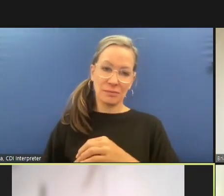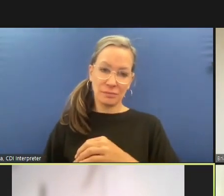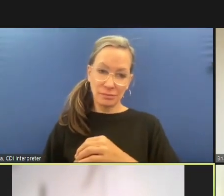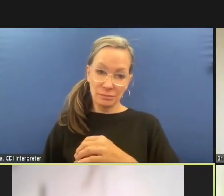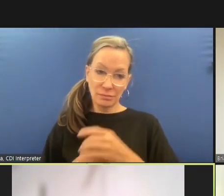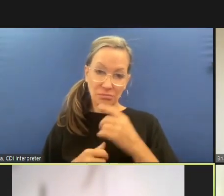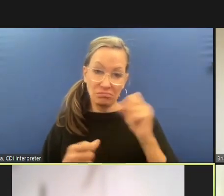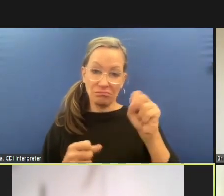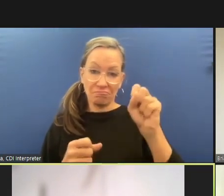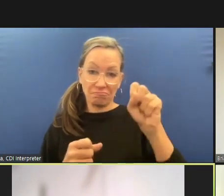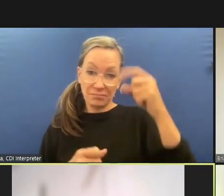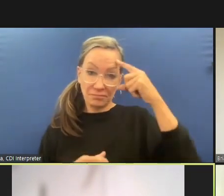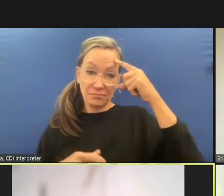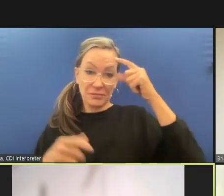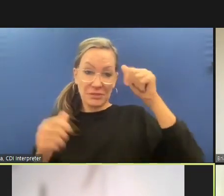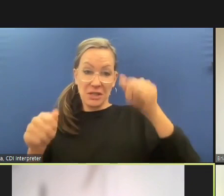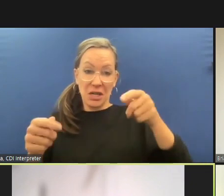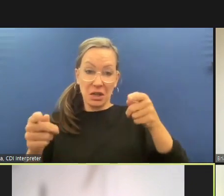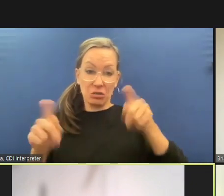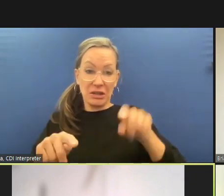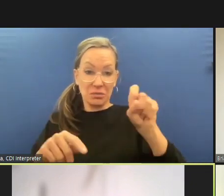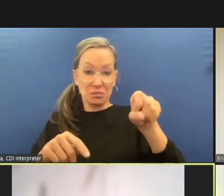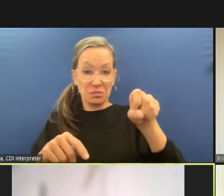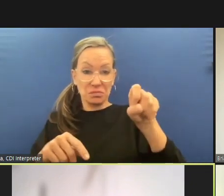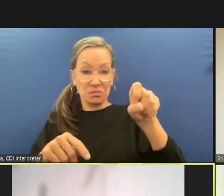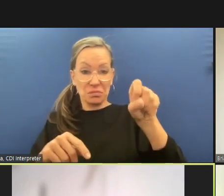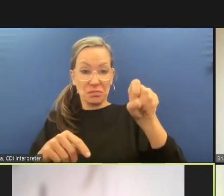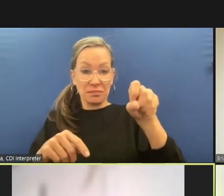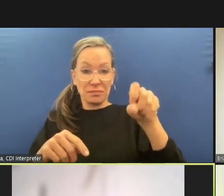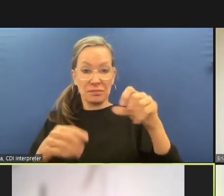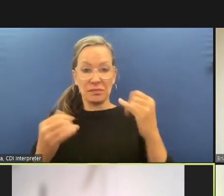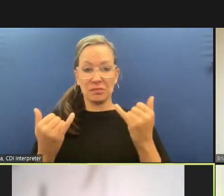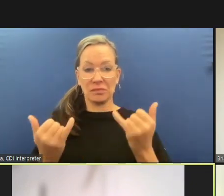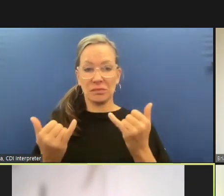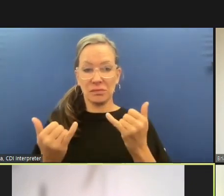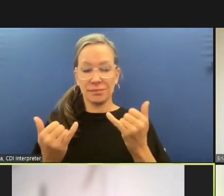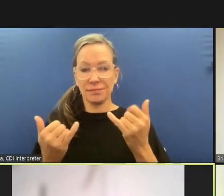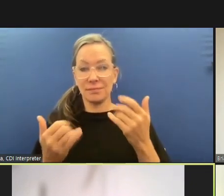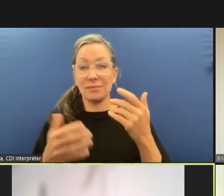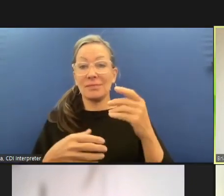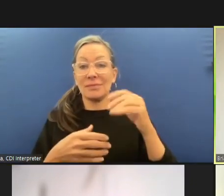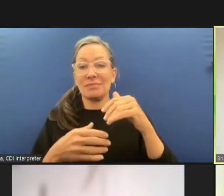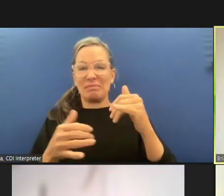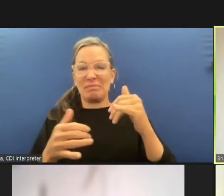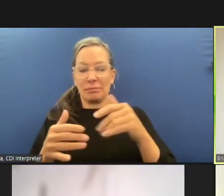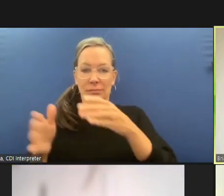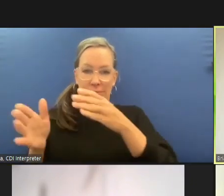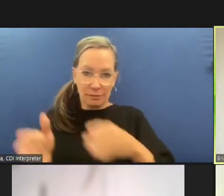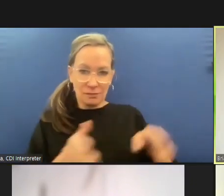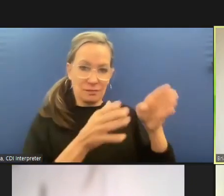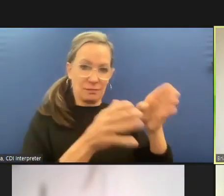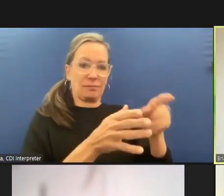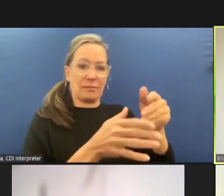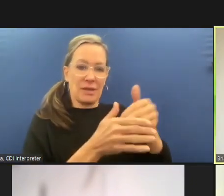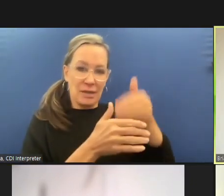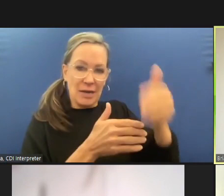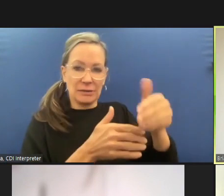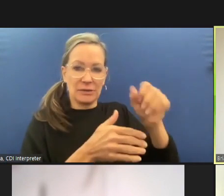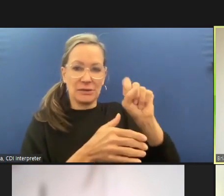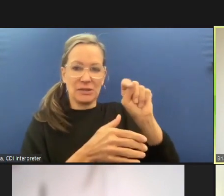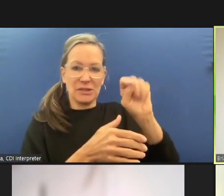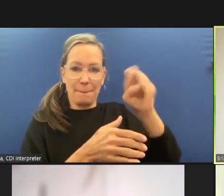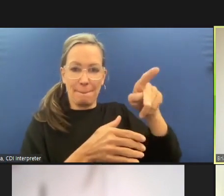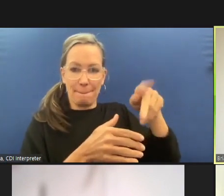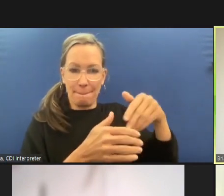the next steps that we have for for people and um then we can go ahead and close that okay so let me